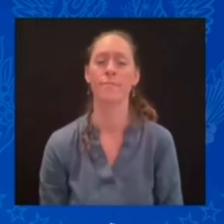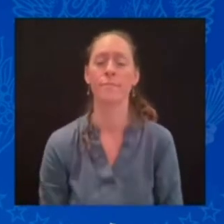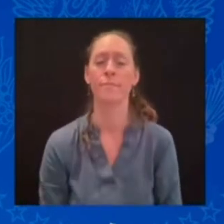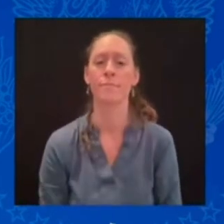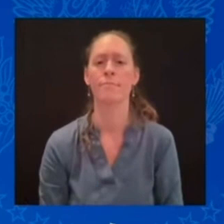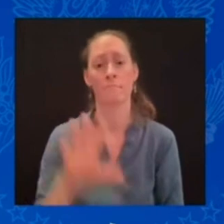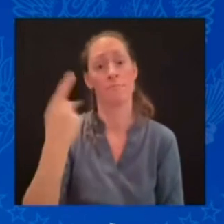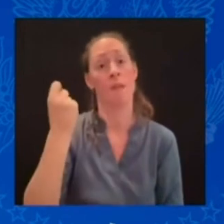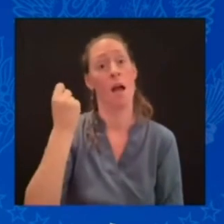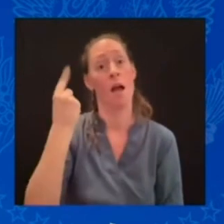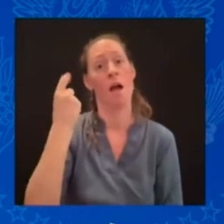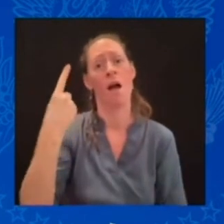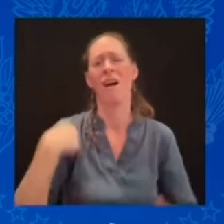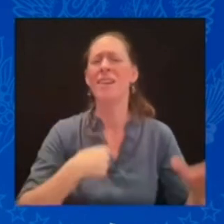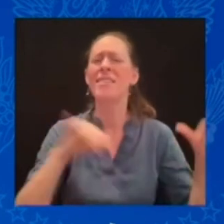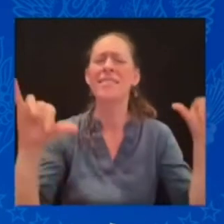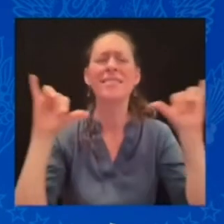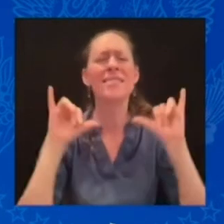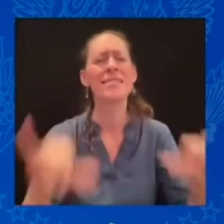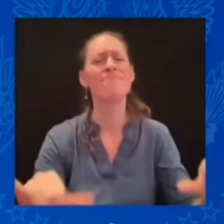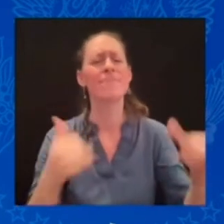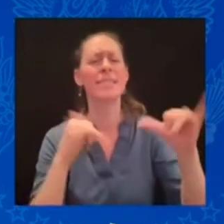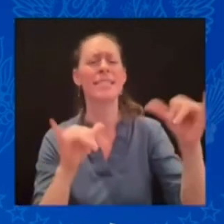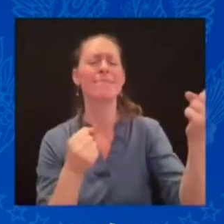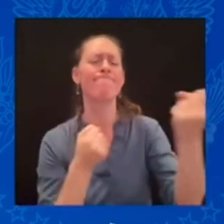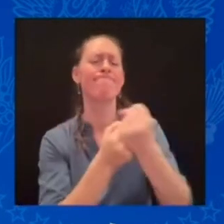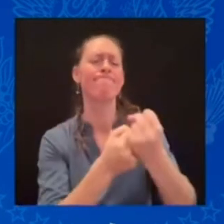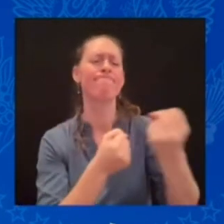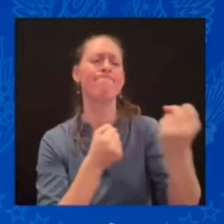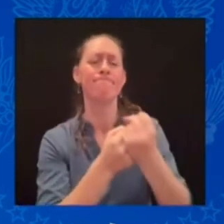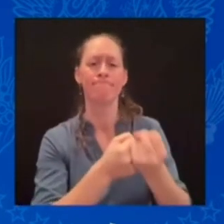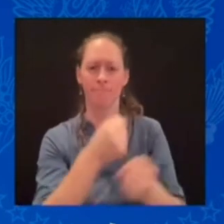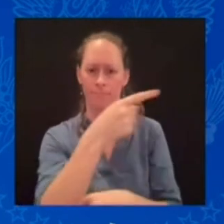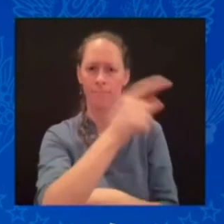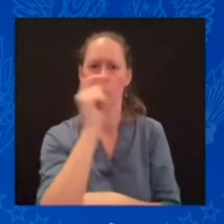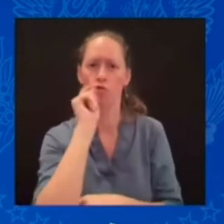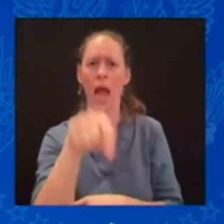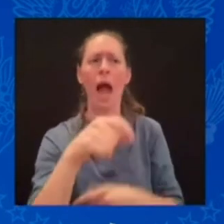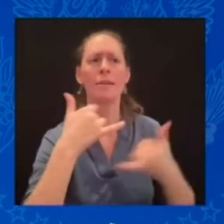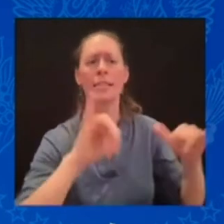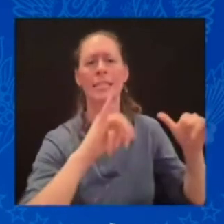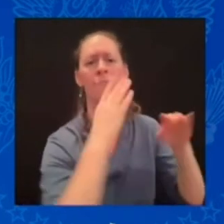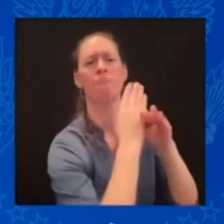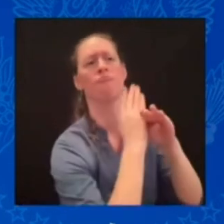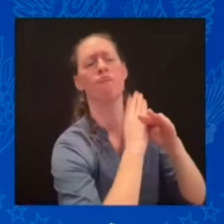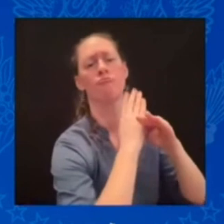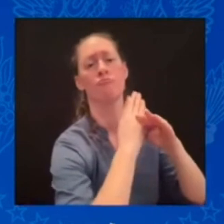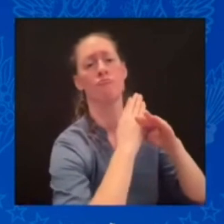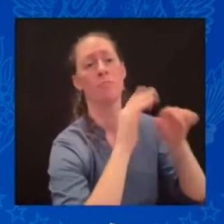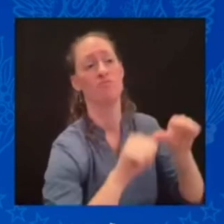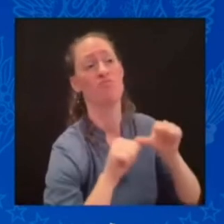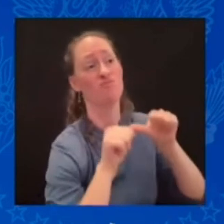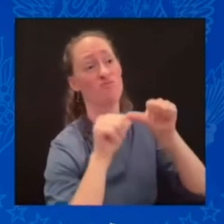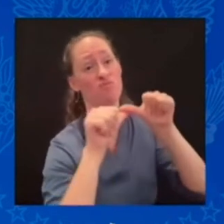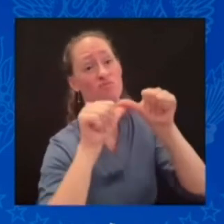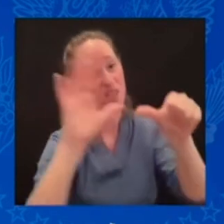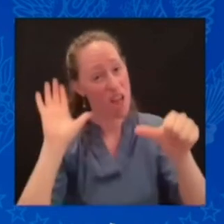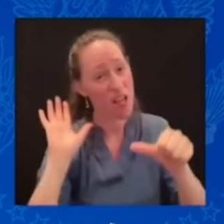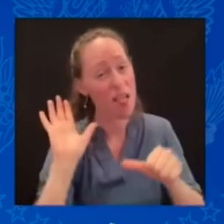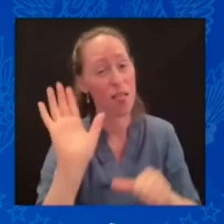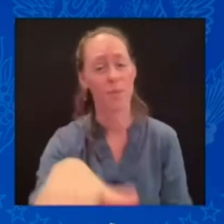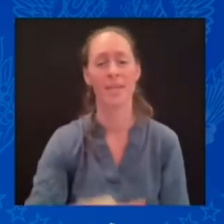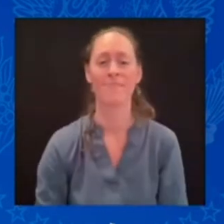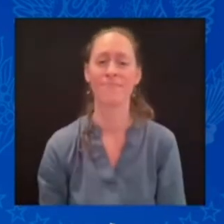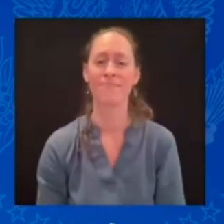of the G7 together issued a new joint declaration of support for Ukraine. A declaration I was glad to see the Nordic nations